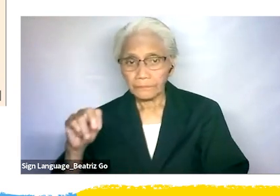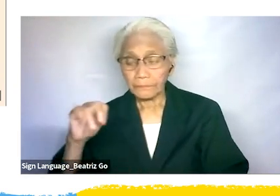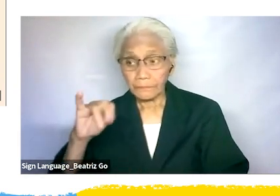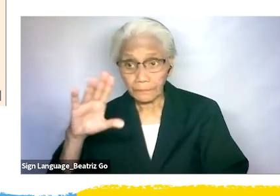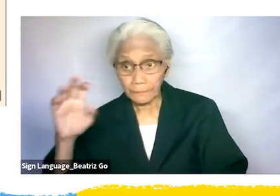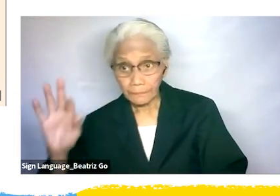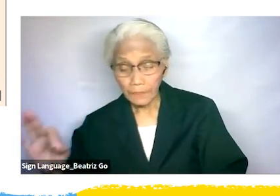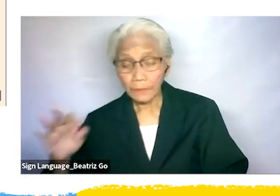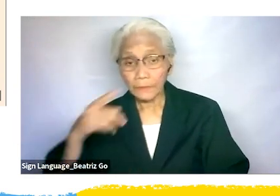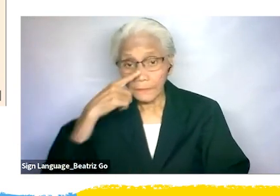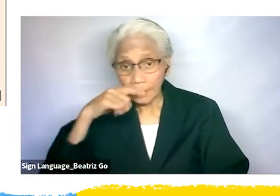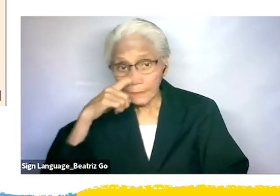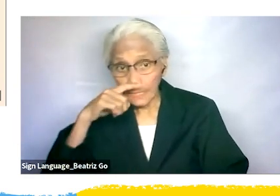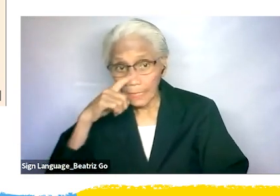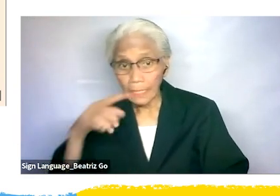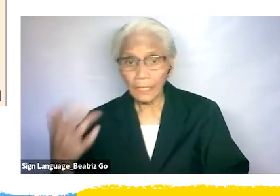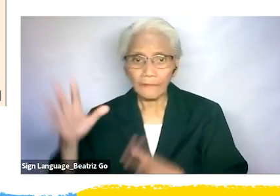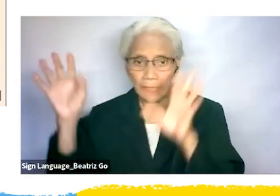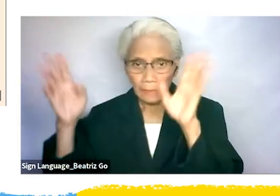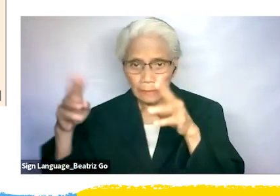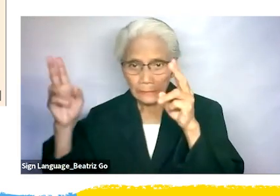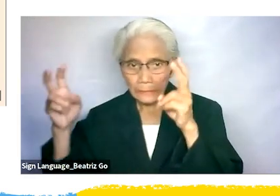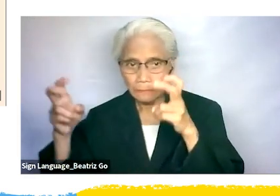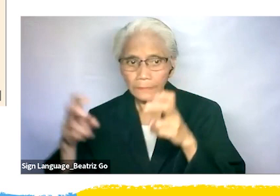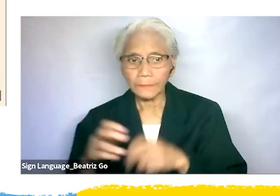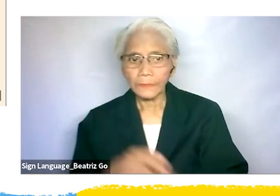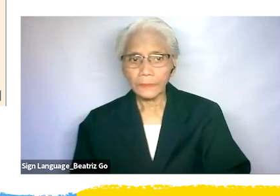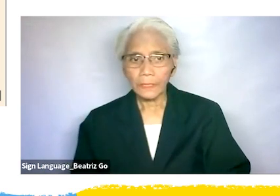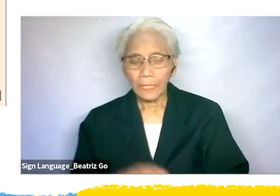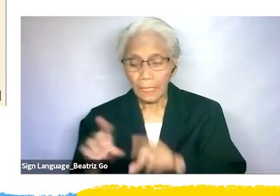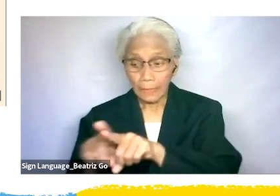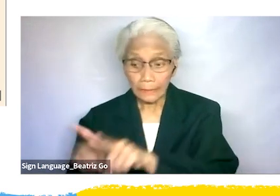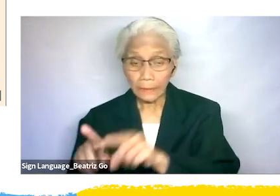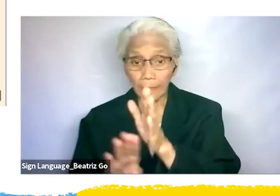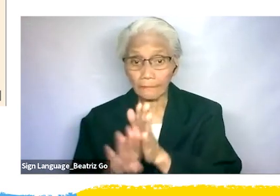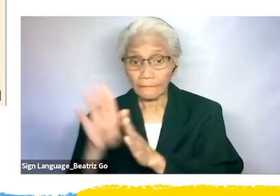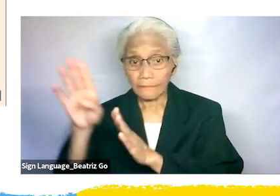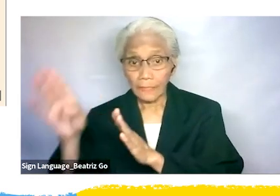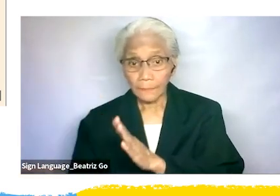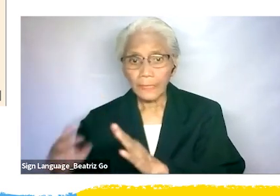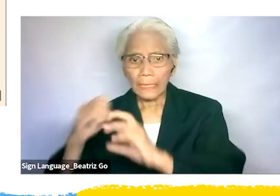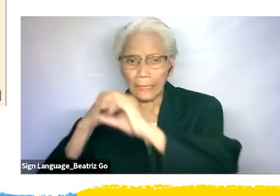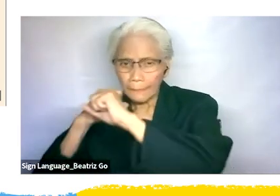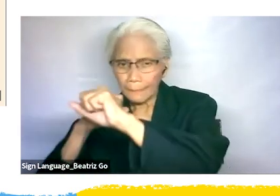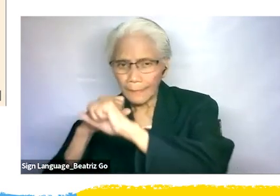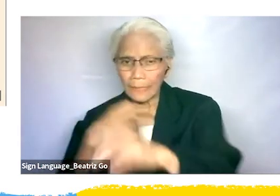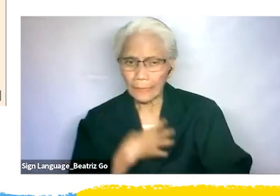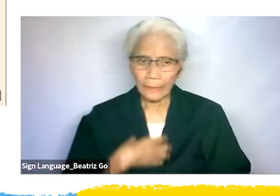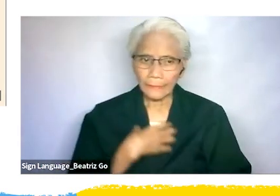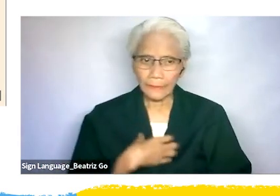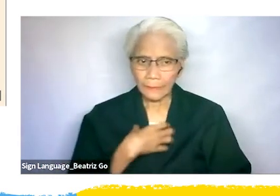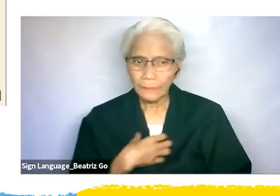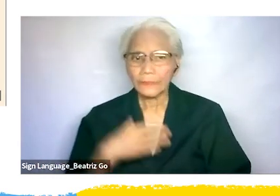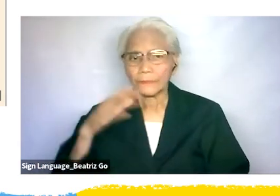on dramatic child life issues, such as developing a campaign mechanism for children and youth, promoting